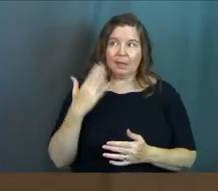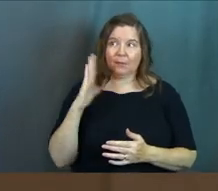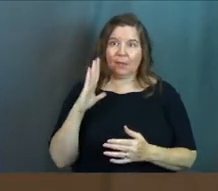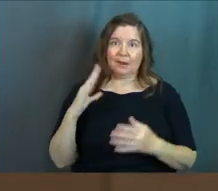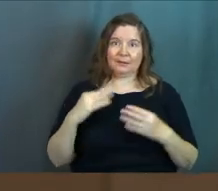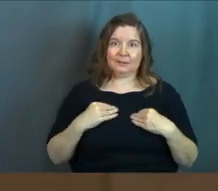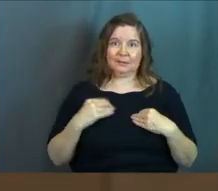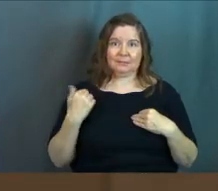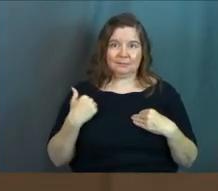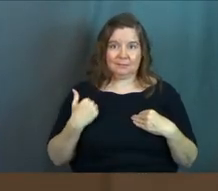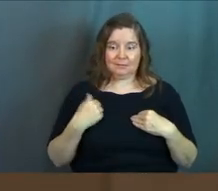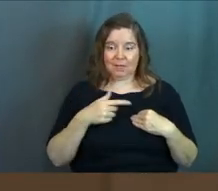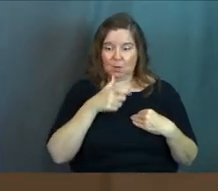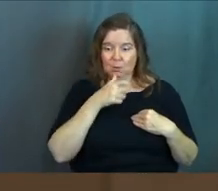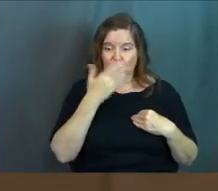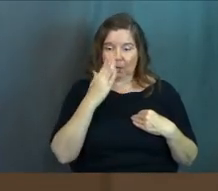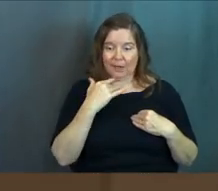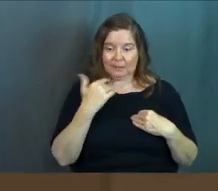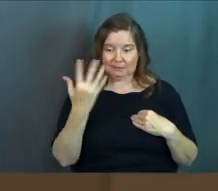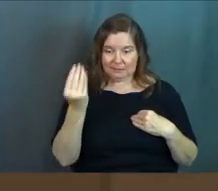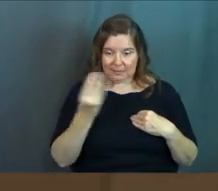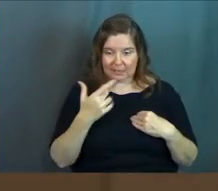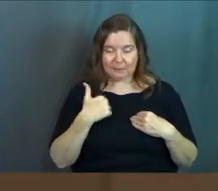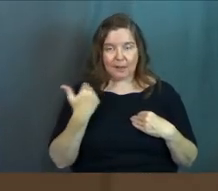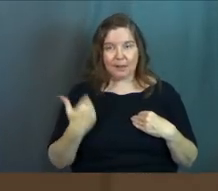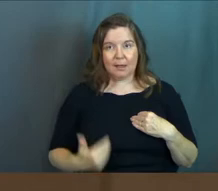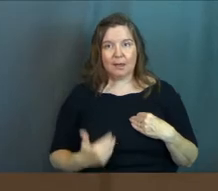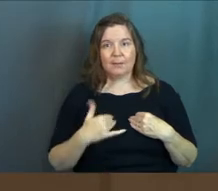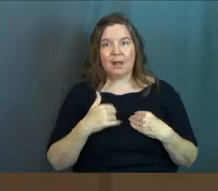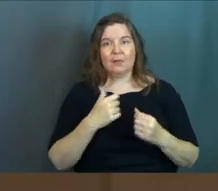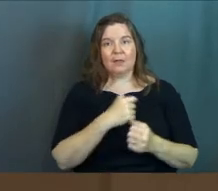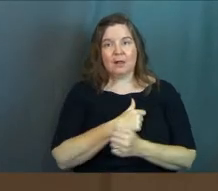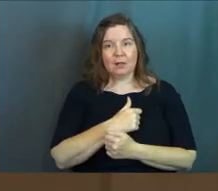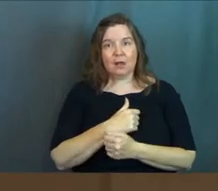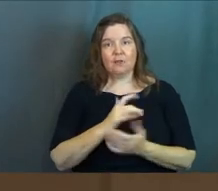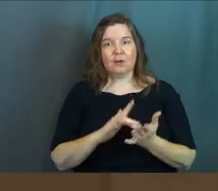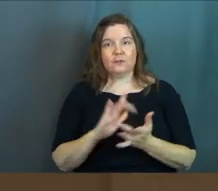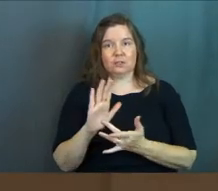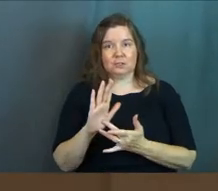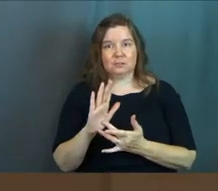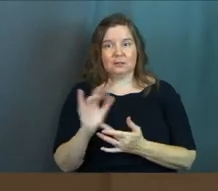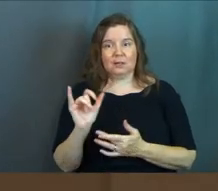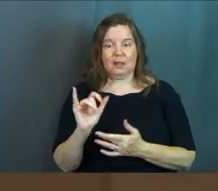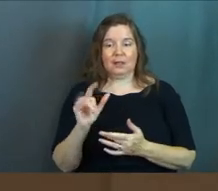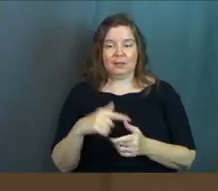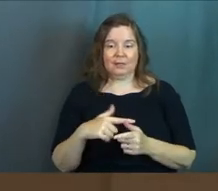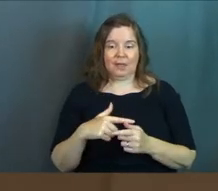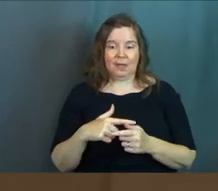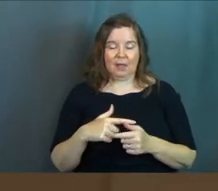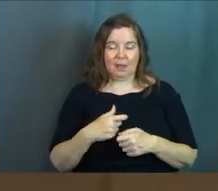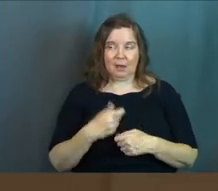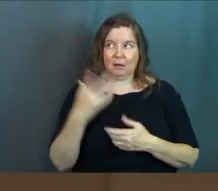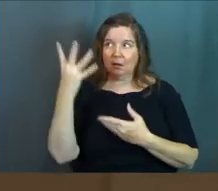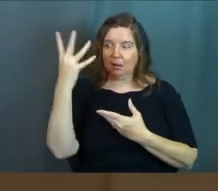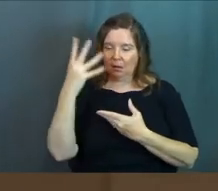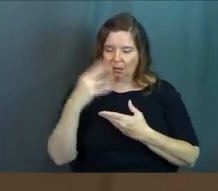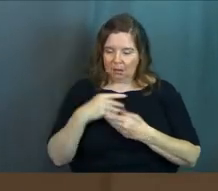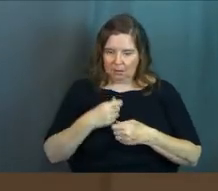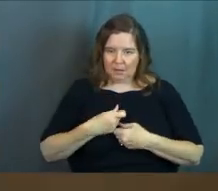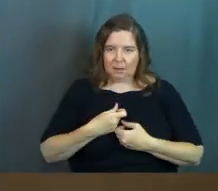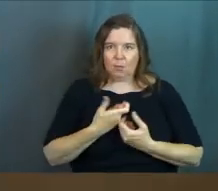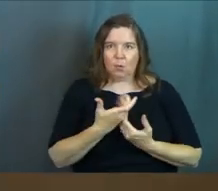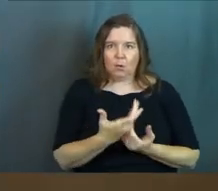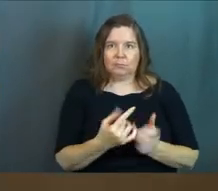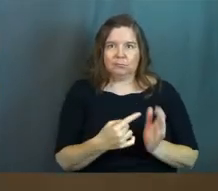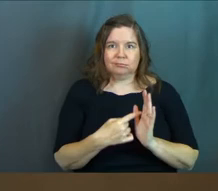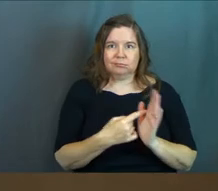God, who God says I am. Um, and just like the love of Jesus, you know, like, and then pouring that out onto people, um,